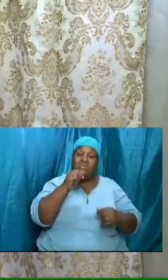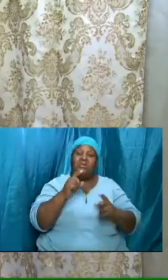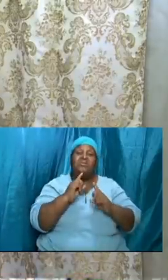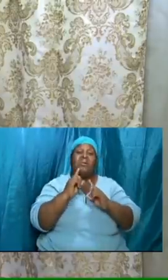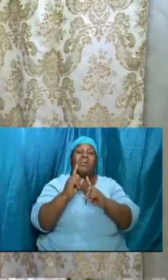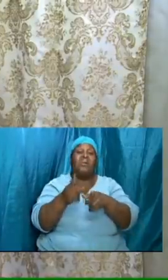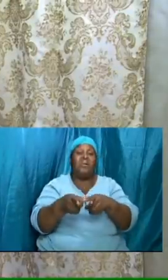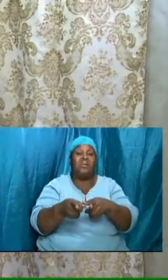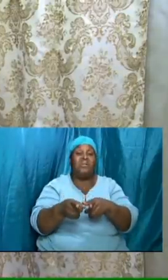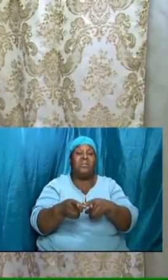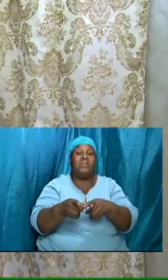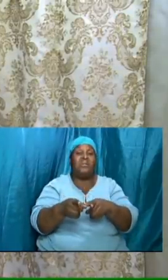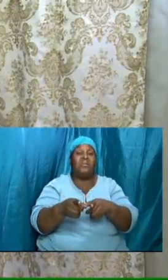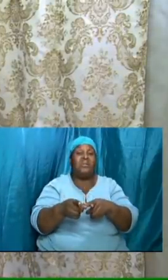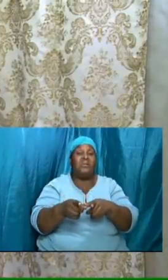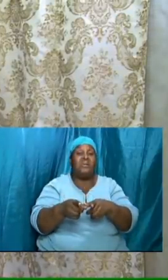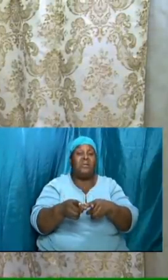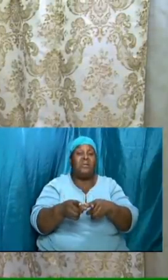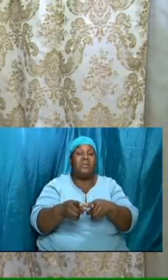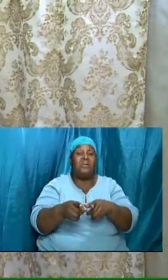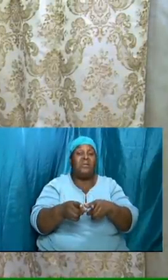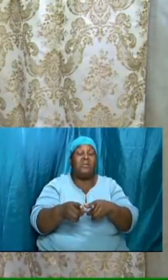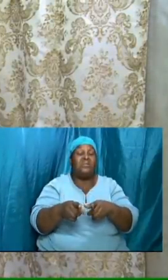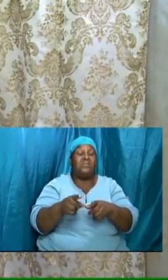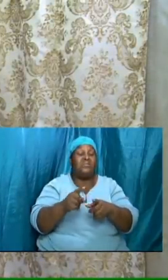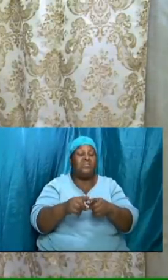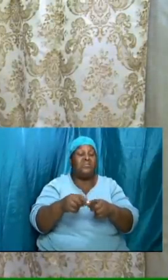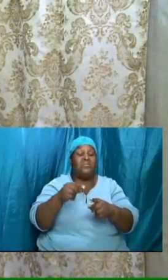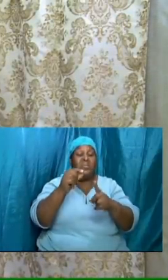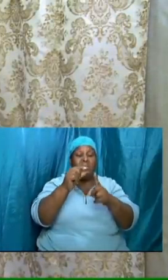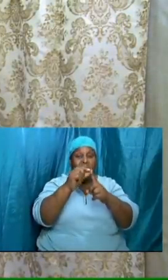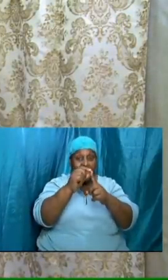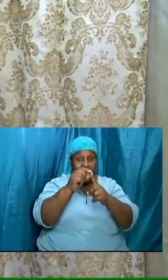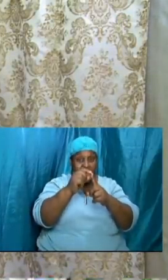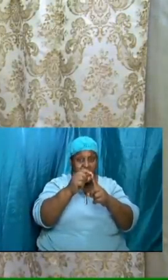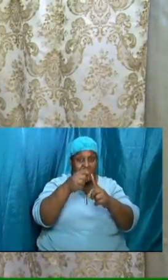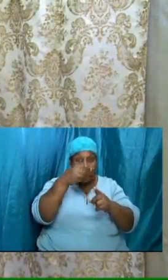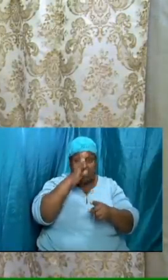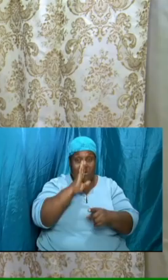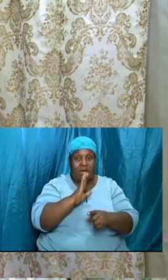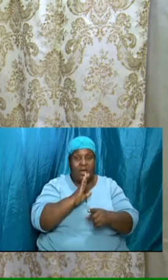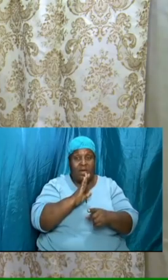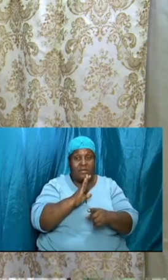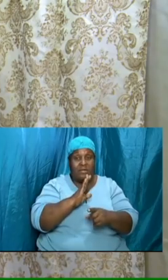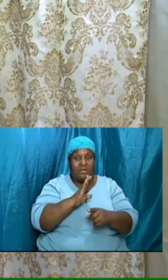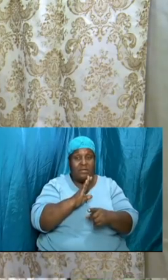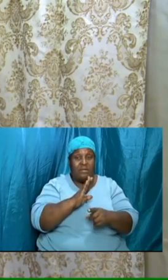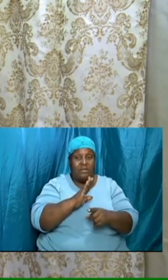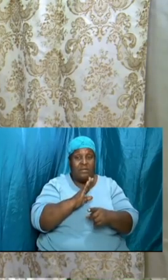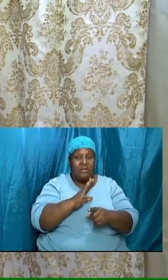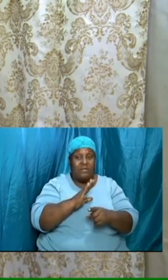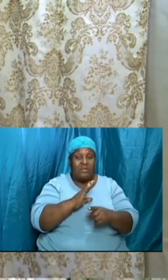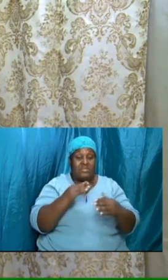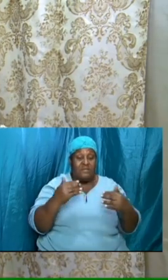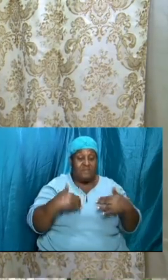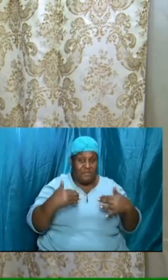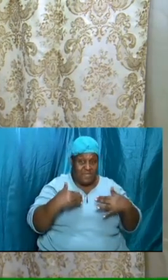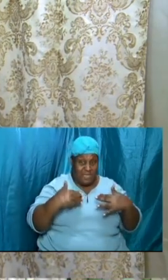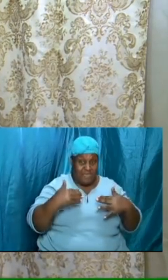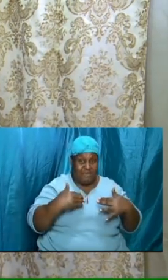according to the word there is this sense of fear because we are not ready and so one